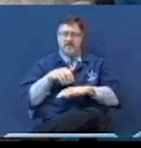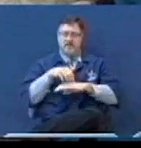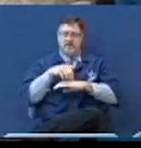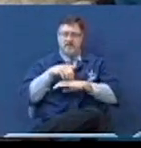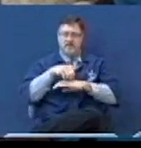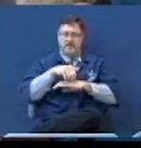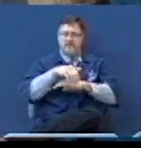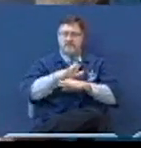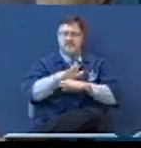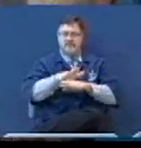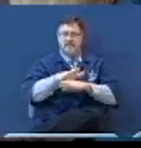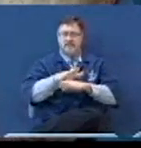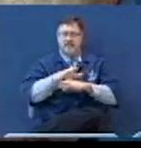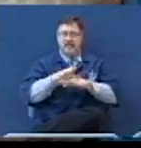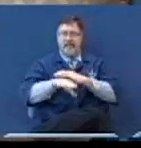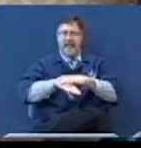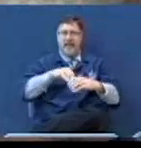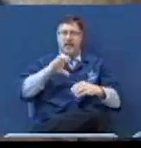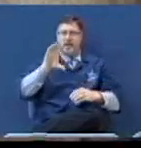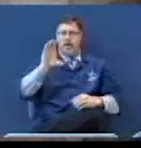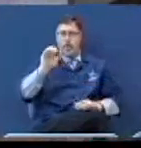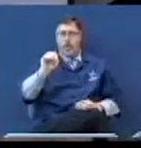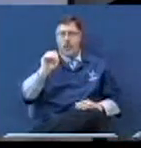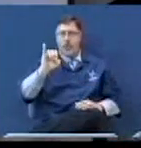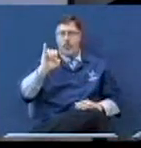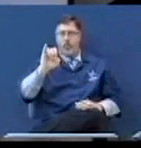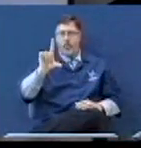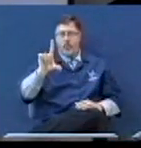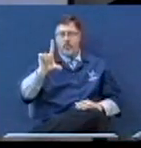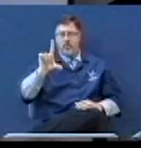.3 quarts a day of that oil.